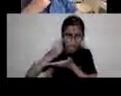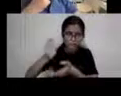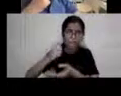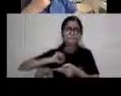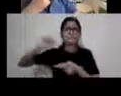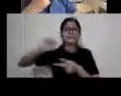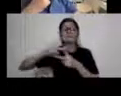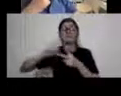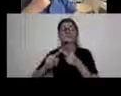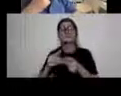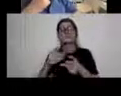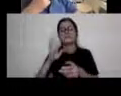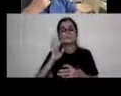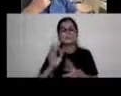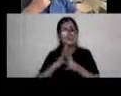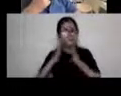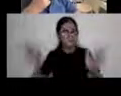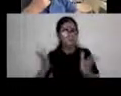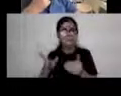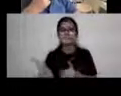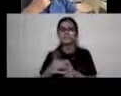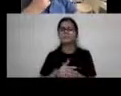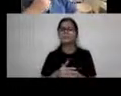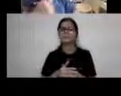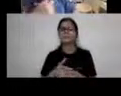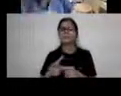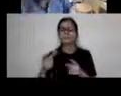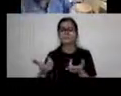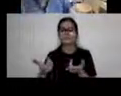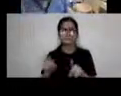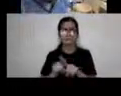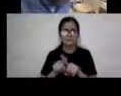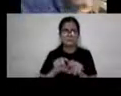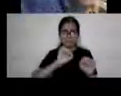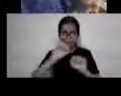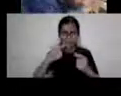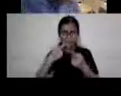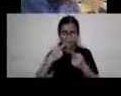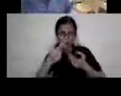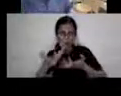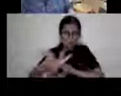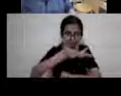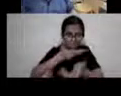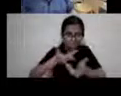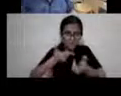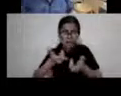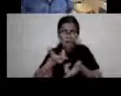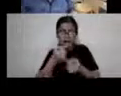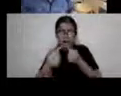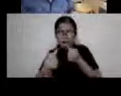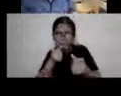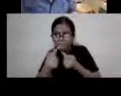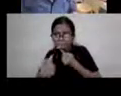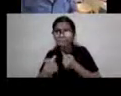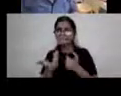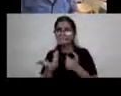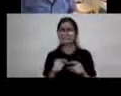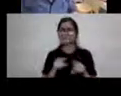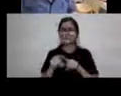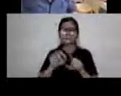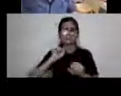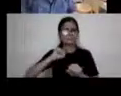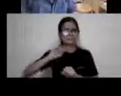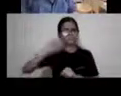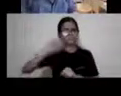And there's a synergy, a dialectical interaction between people, you know, the activists